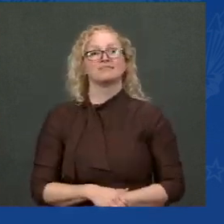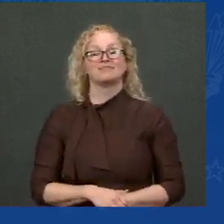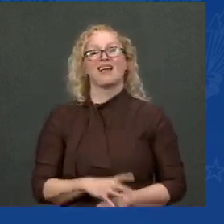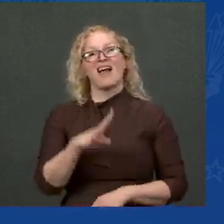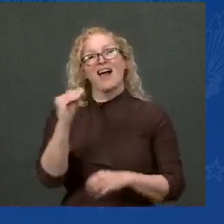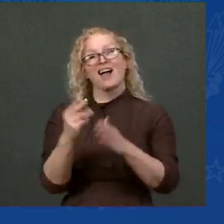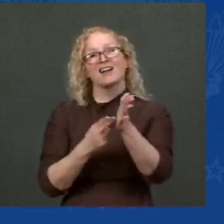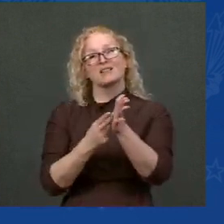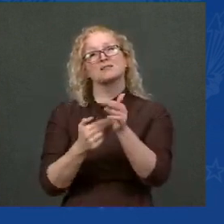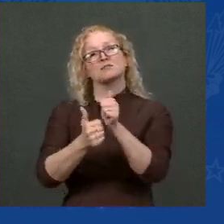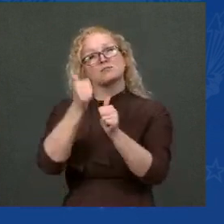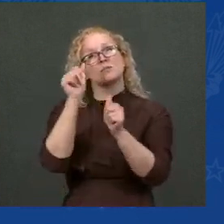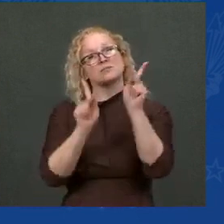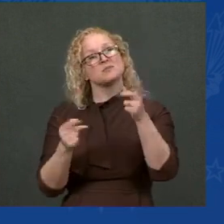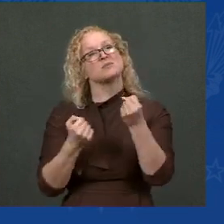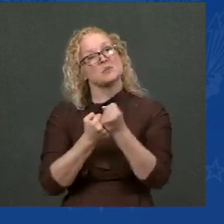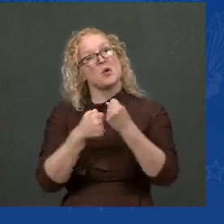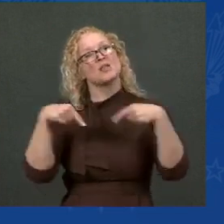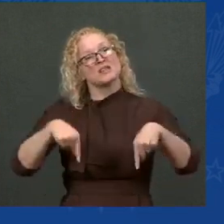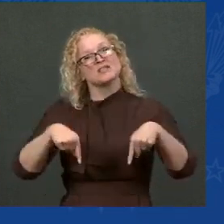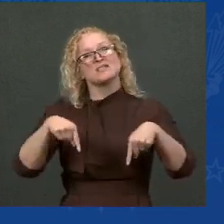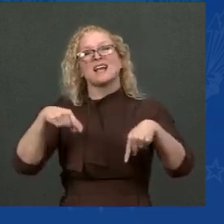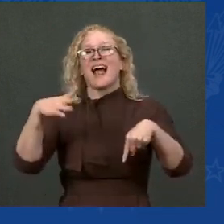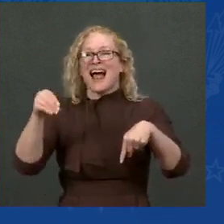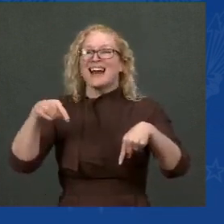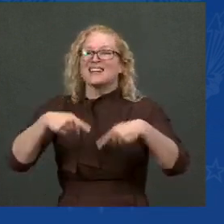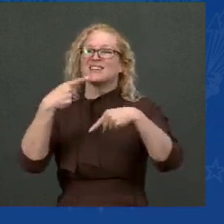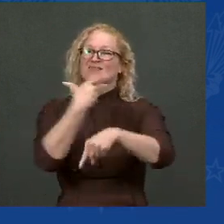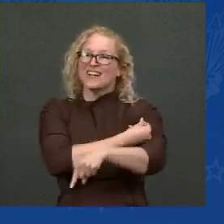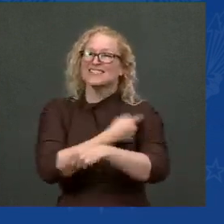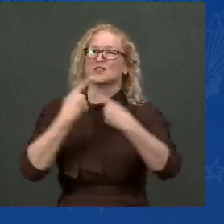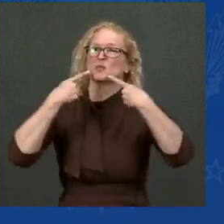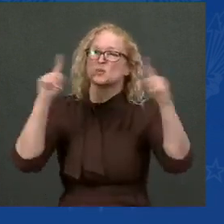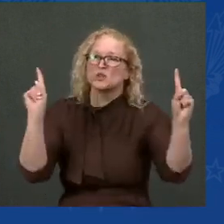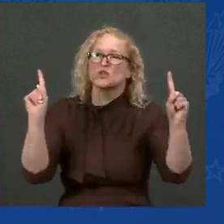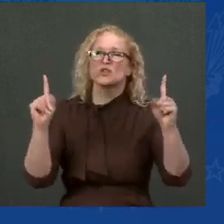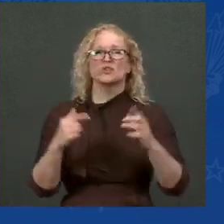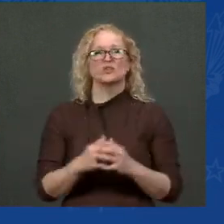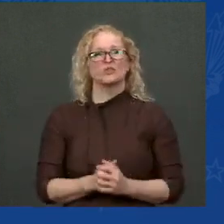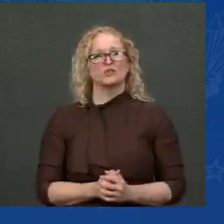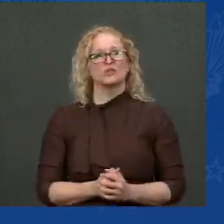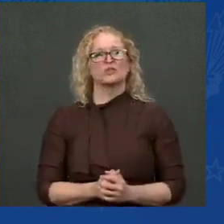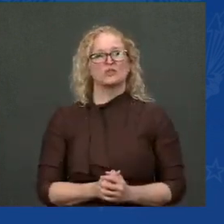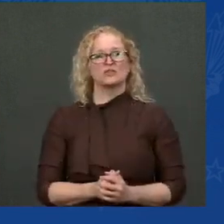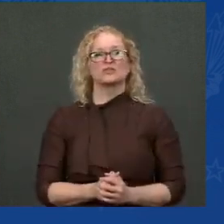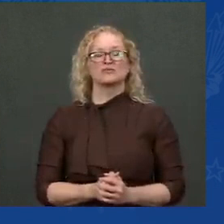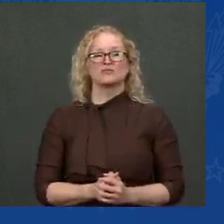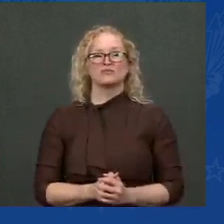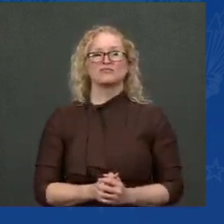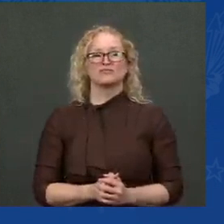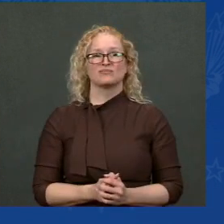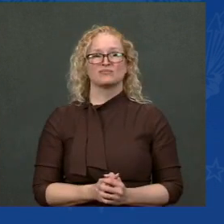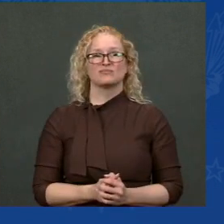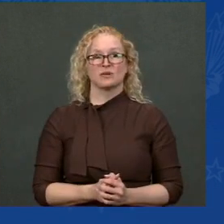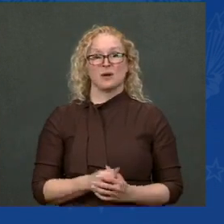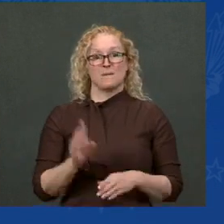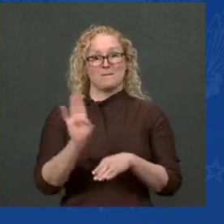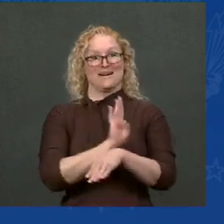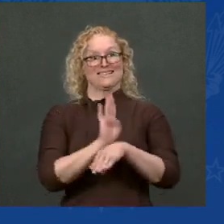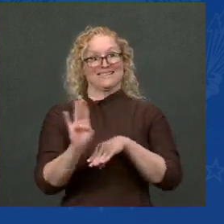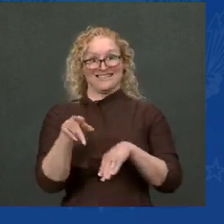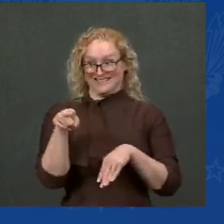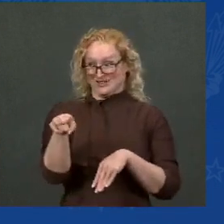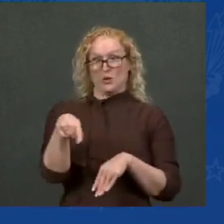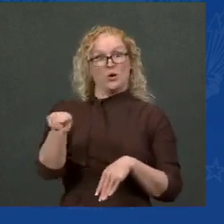Already, we've seen organizations that have adopted vaccination requirements increase their vaccination rates by more than 20 percentage points,